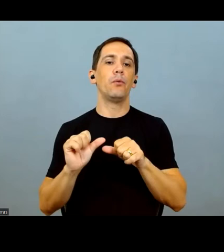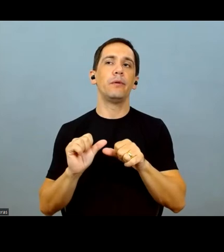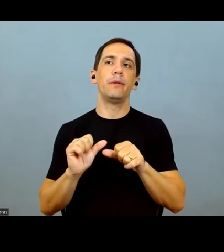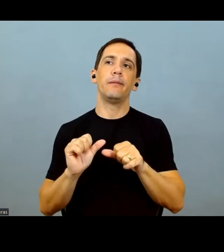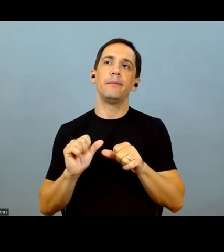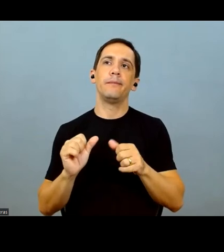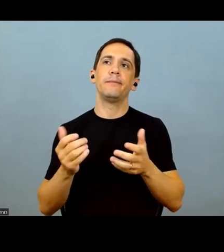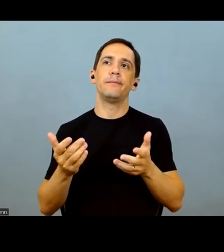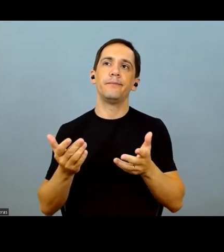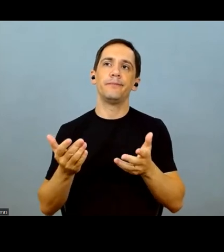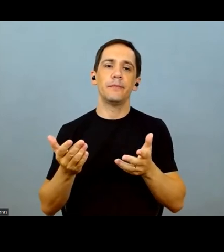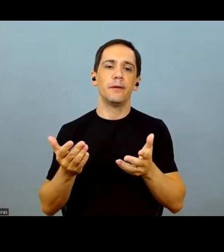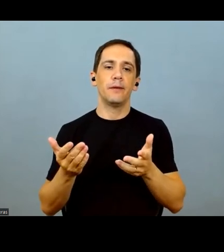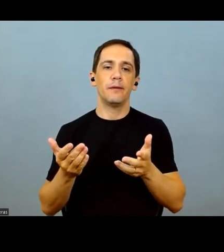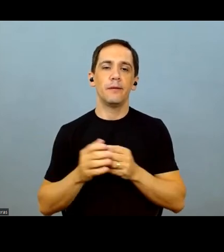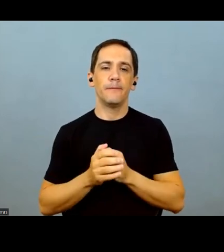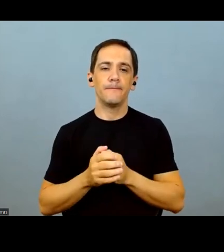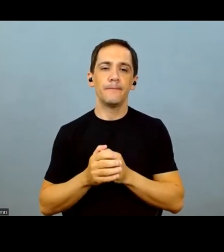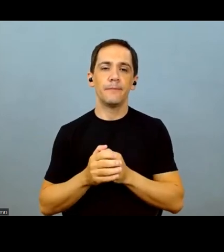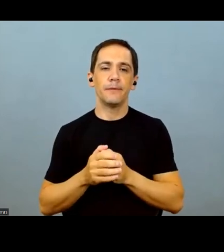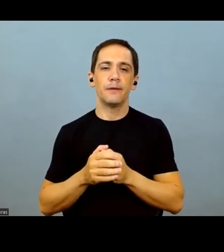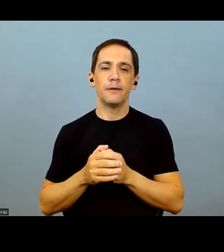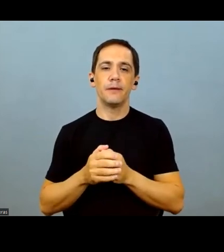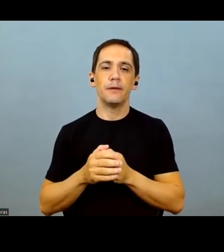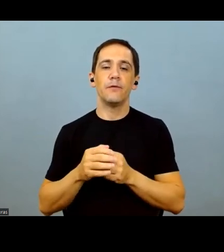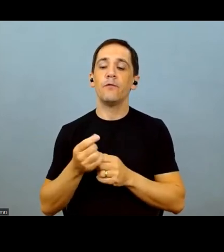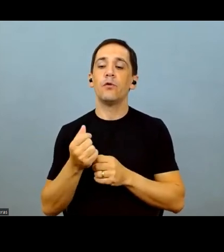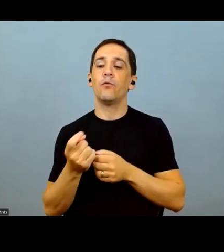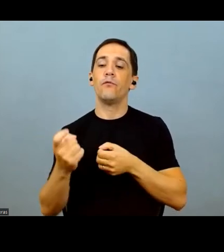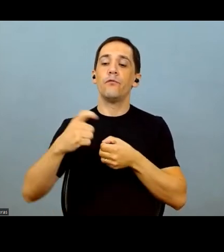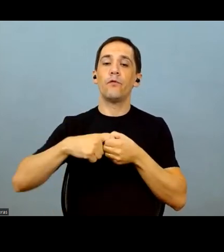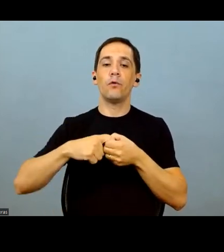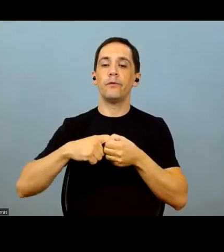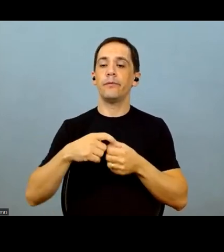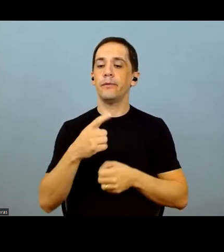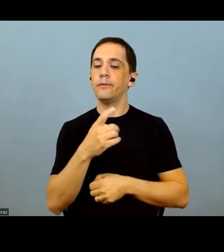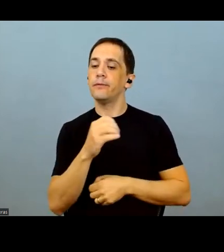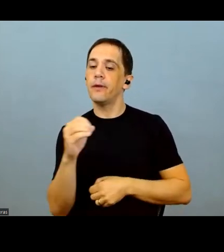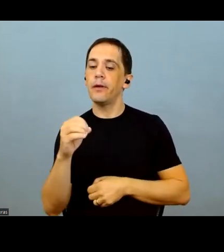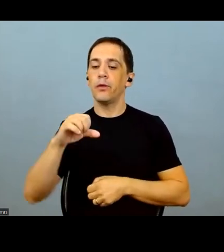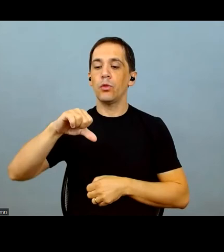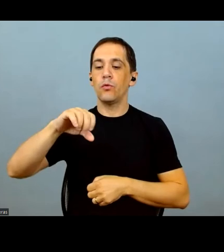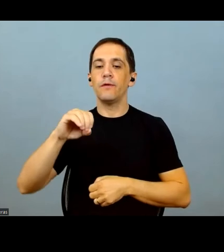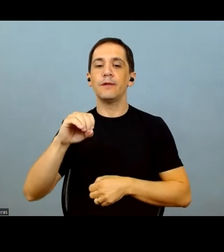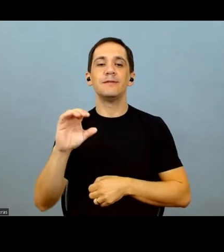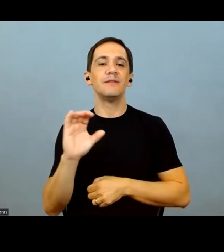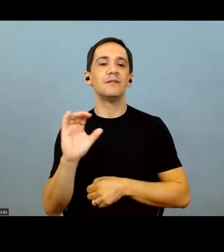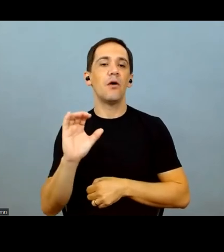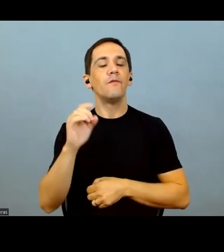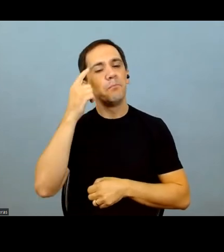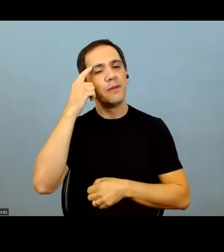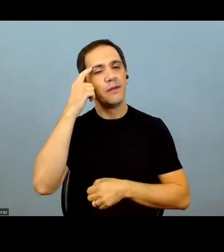per pound for delivery early next year, goes back to 90